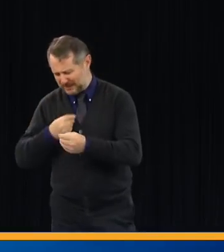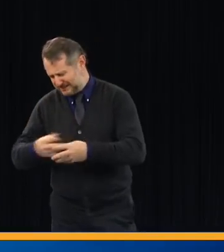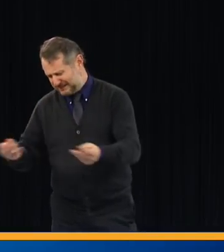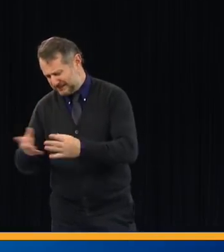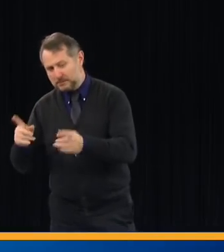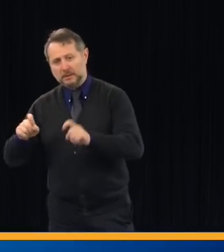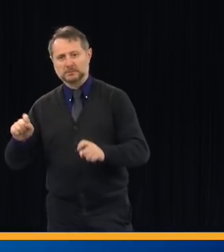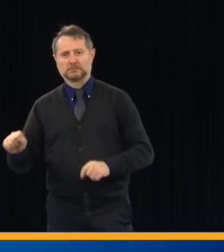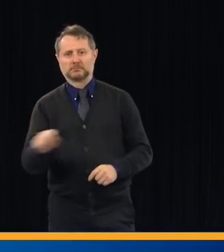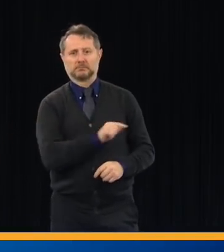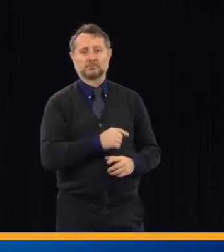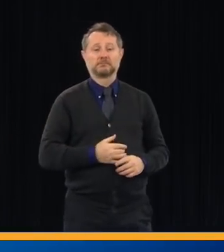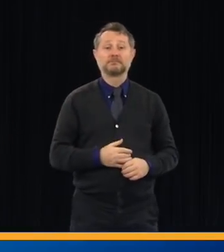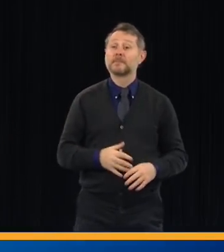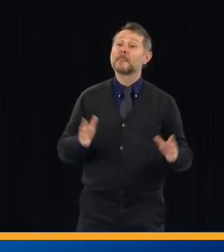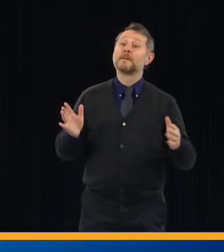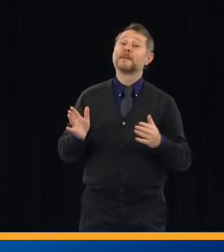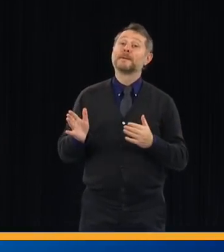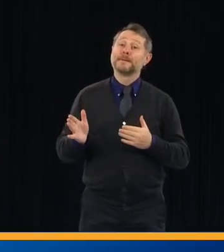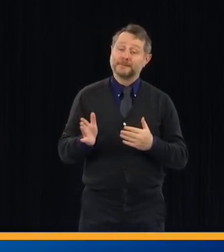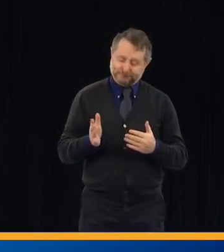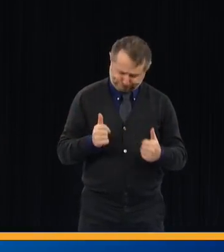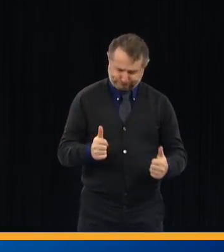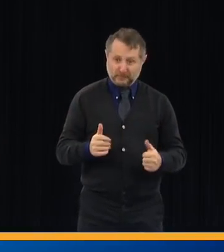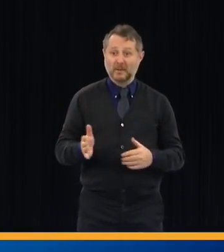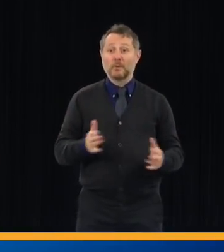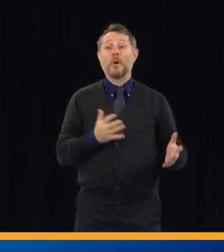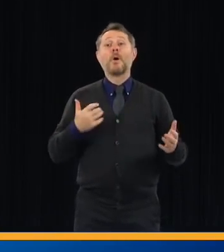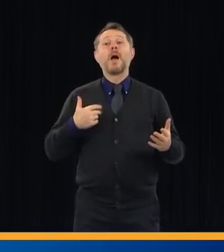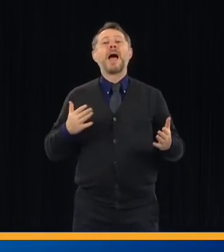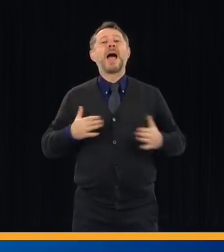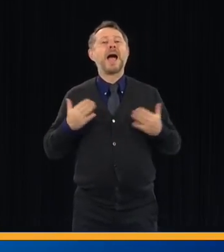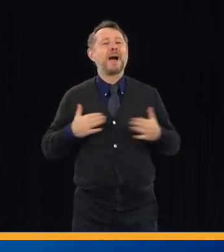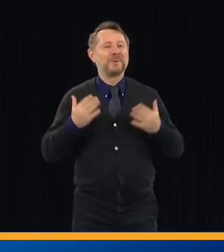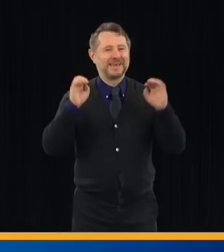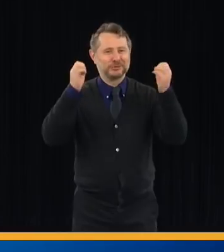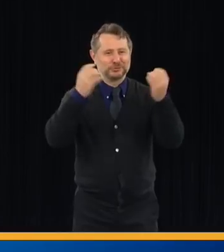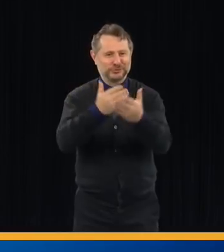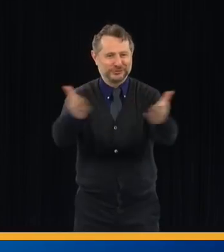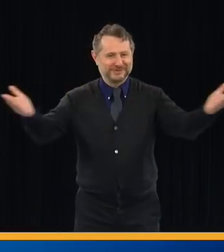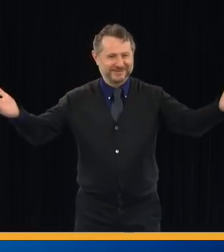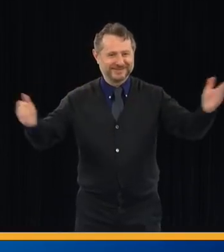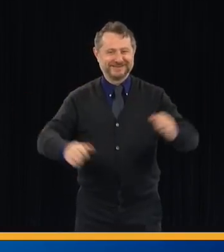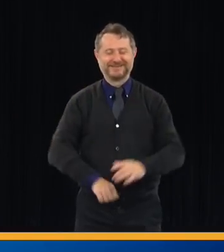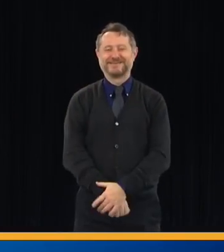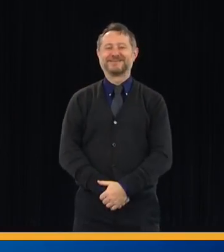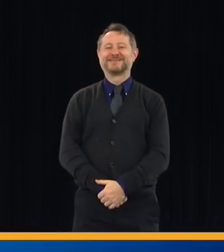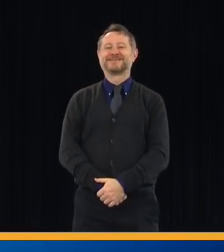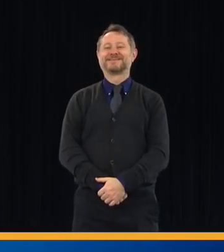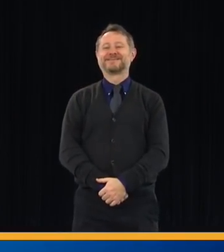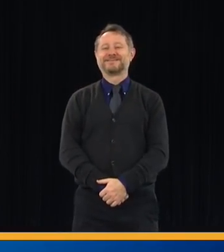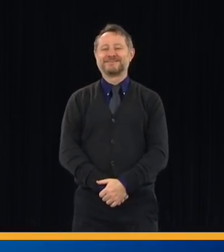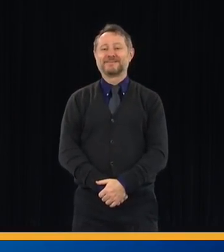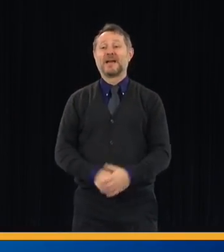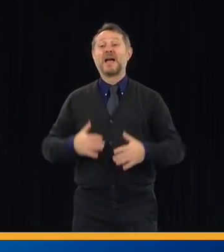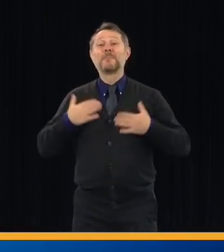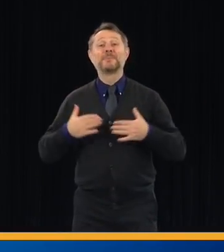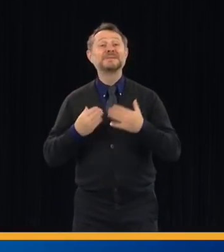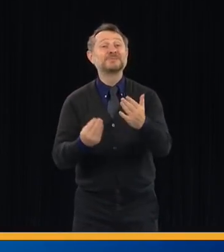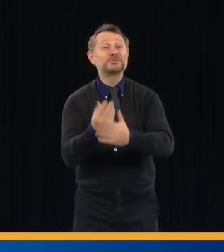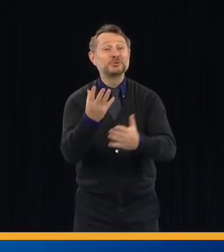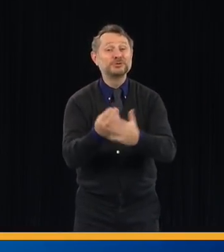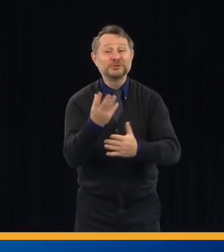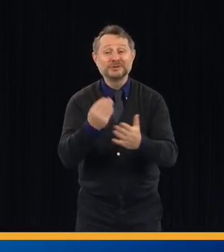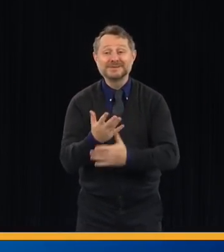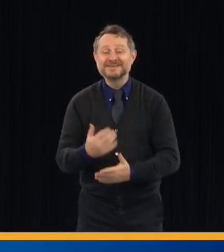will help do that. Happy Easter for all those who are celebrating. Happy spring for those who